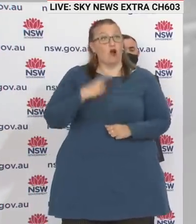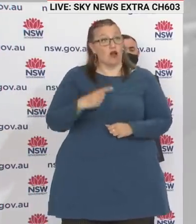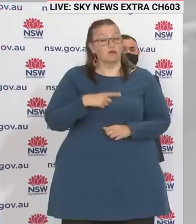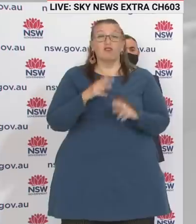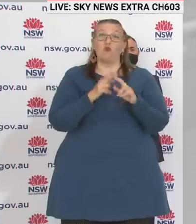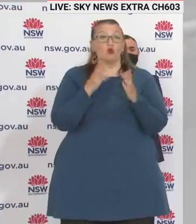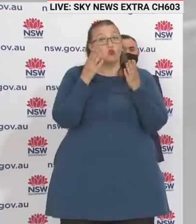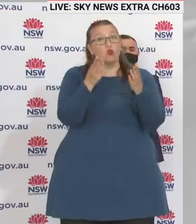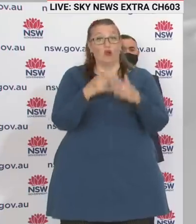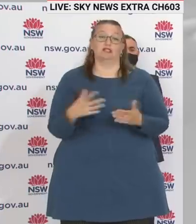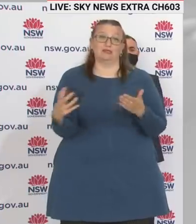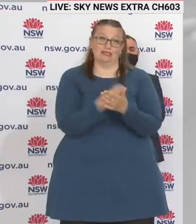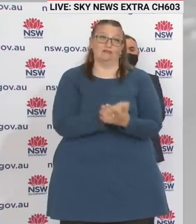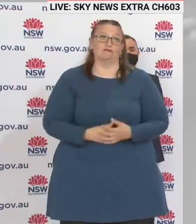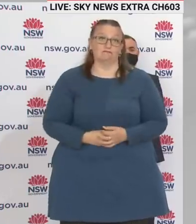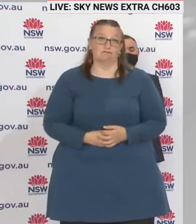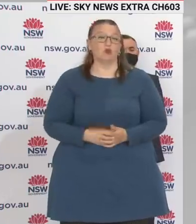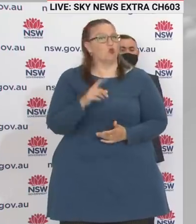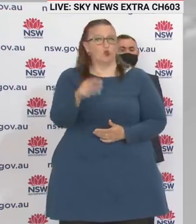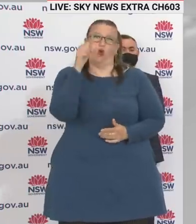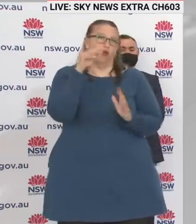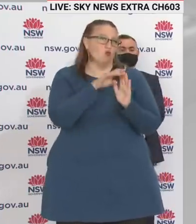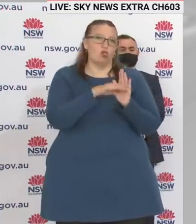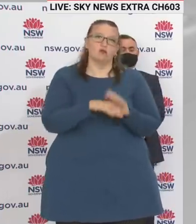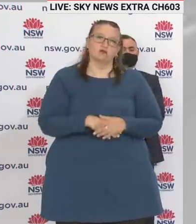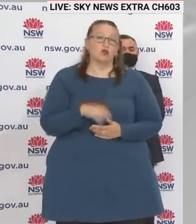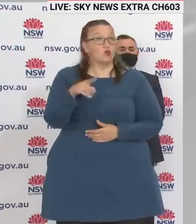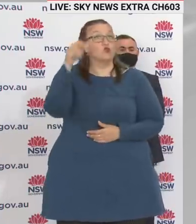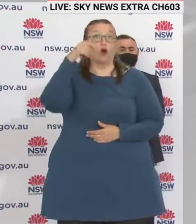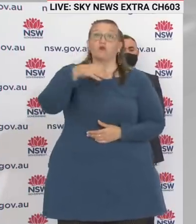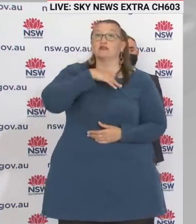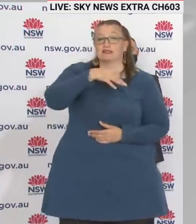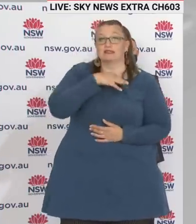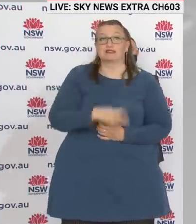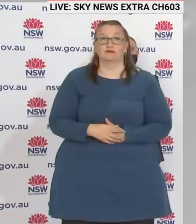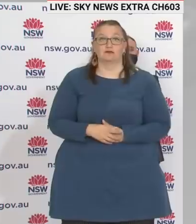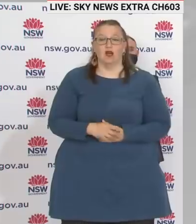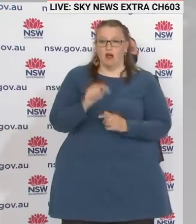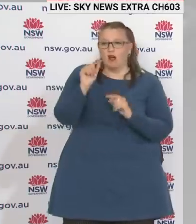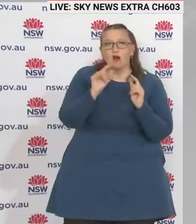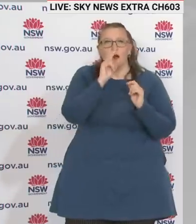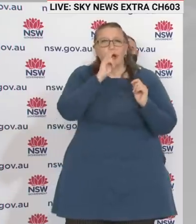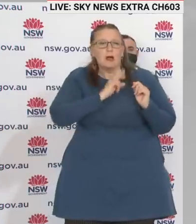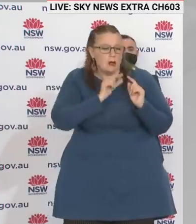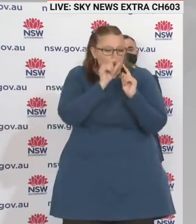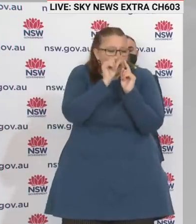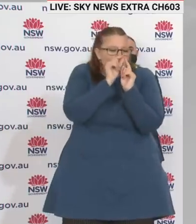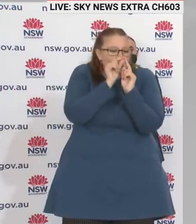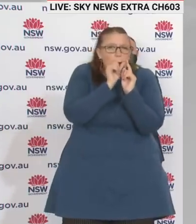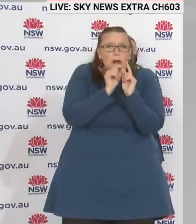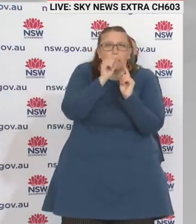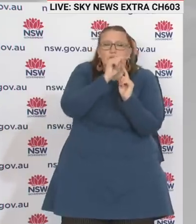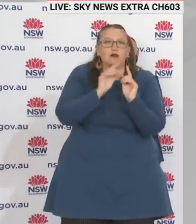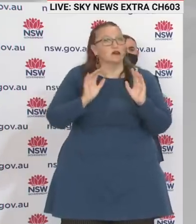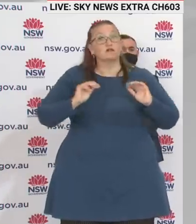keep everybody safe. And we just ask people, the vast majority of people know what the rules are, the vast majority of people know what the risks are.